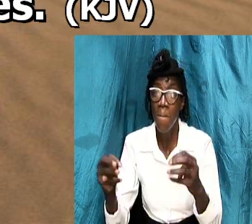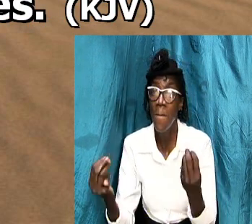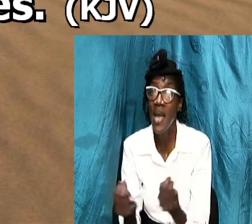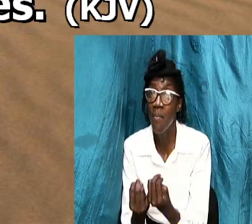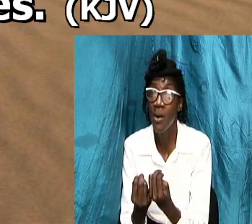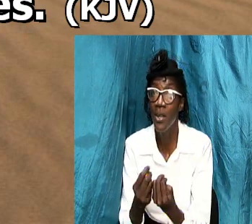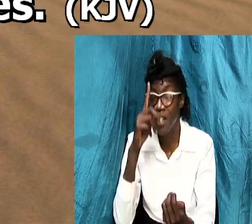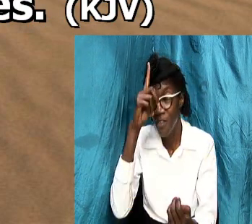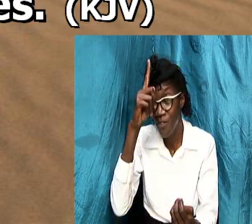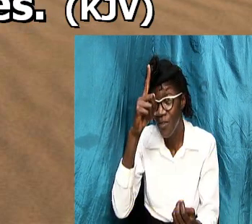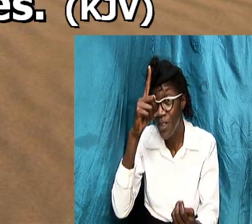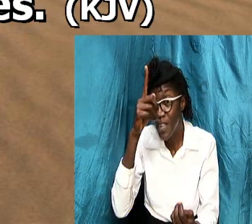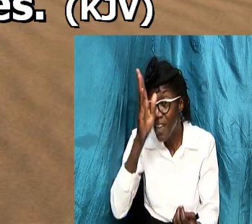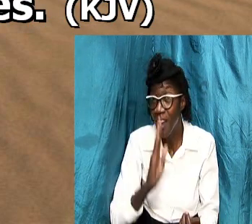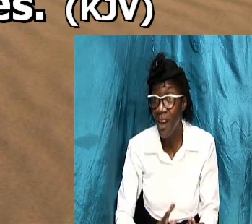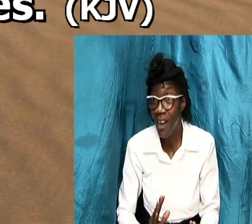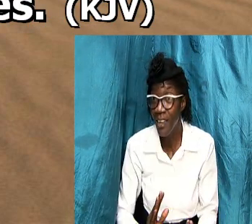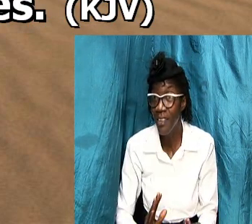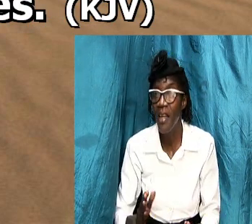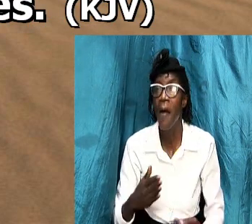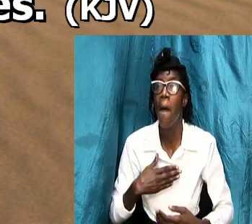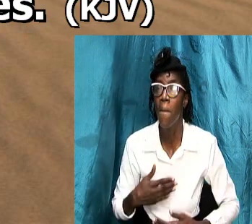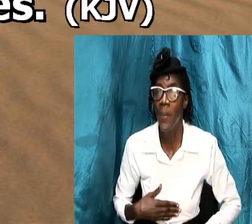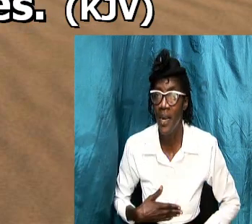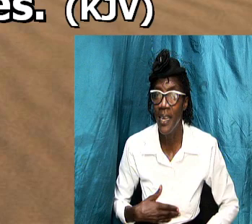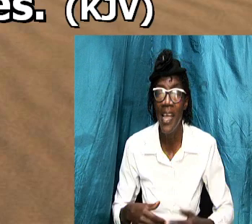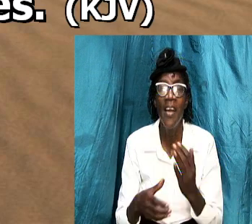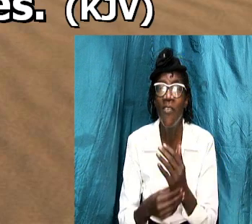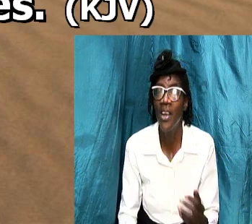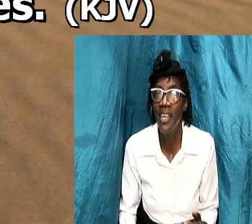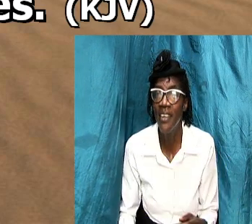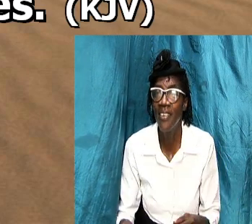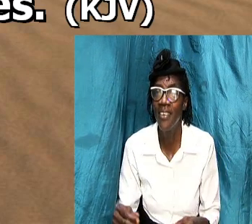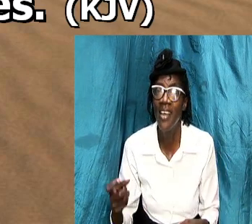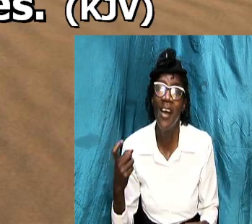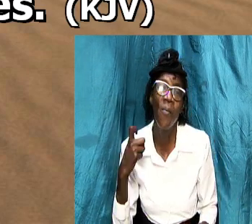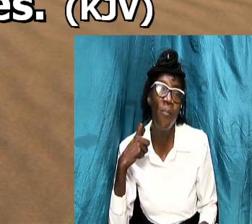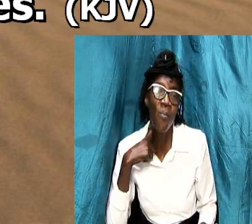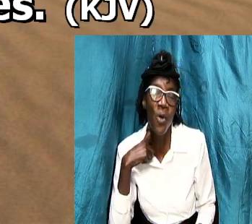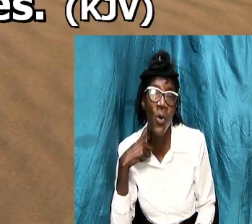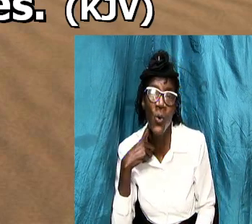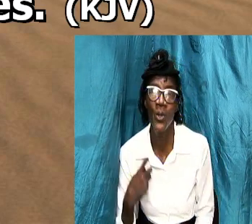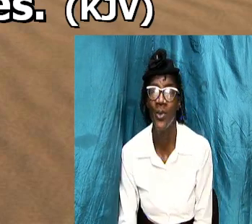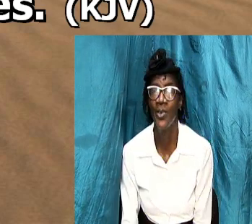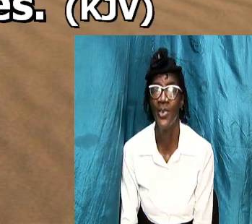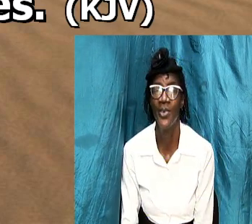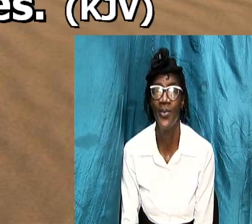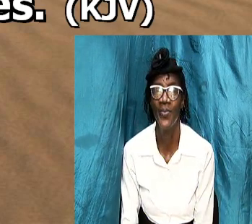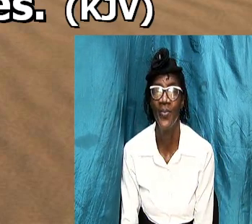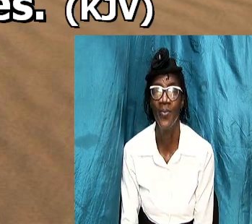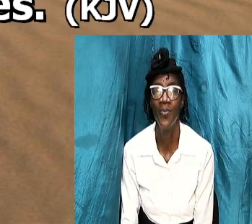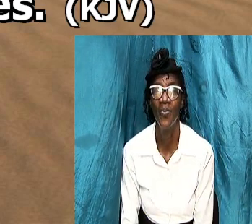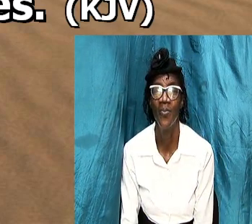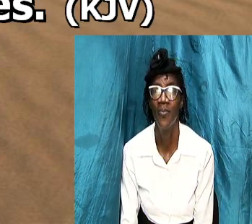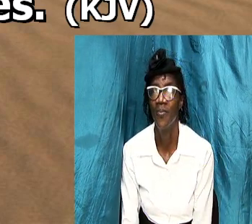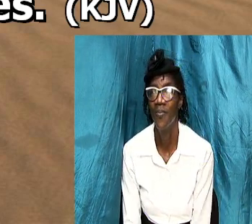of his body of his flesh and of his bones now i want us to